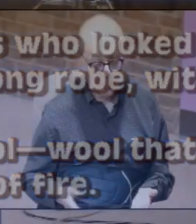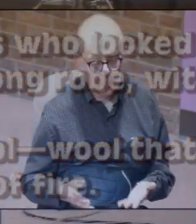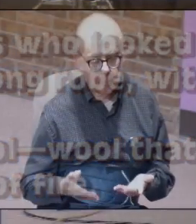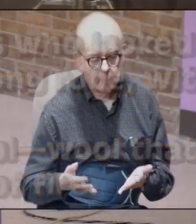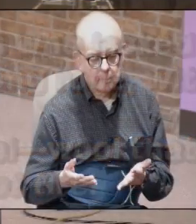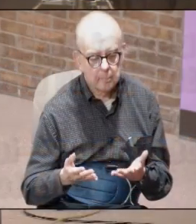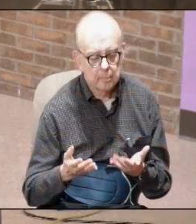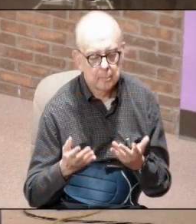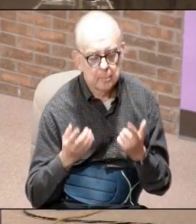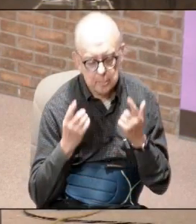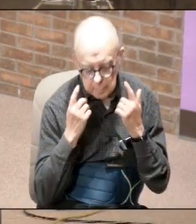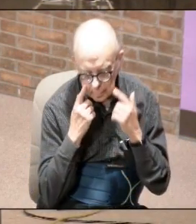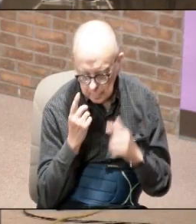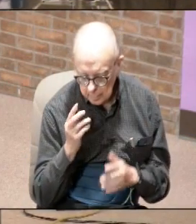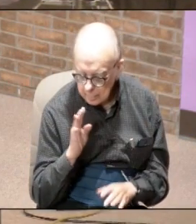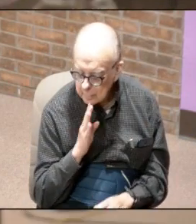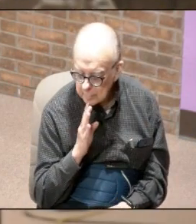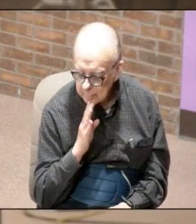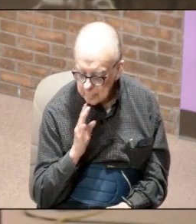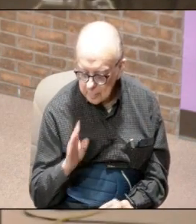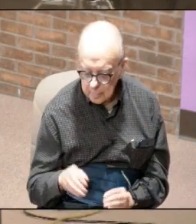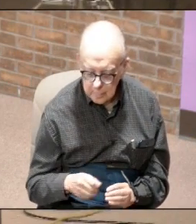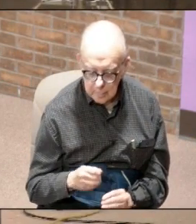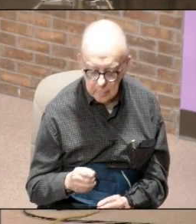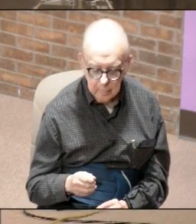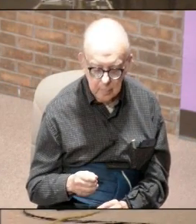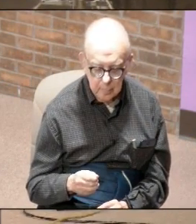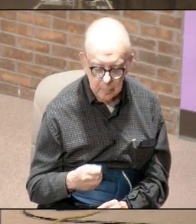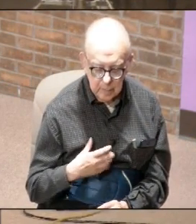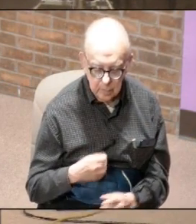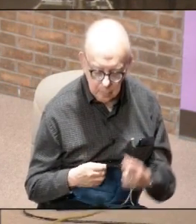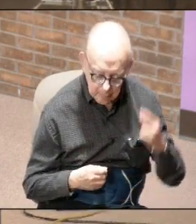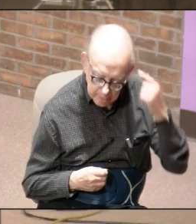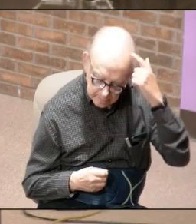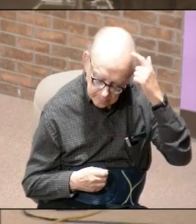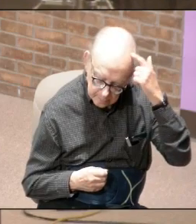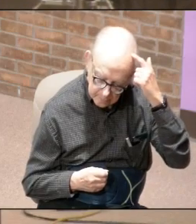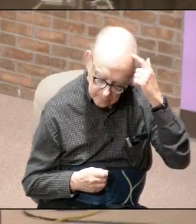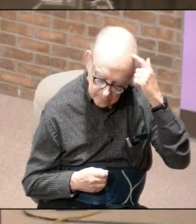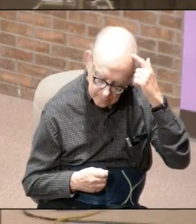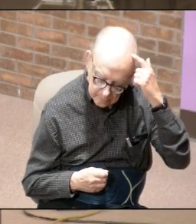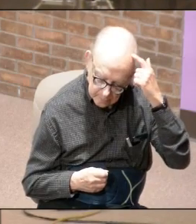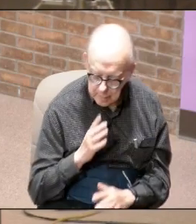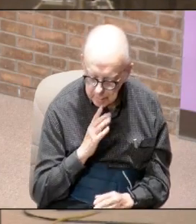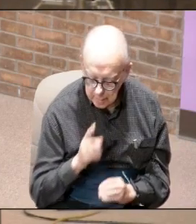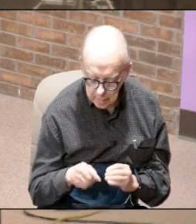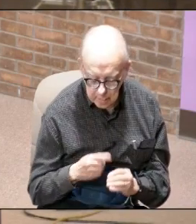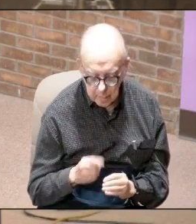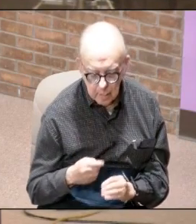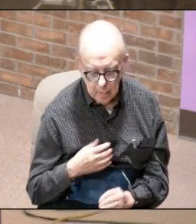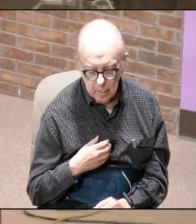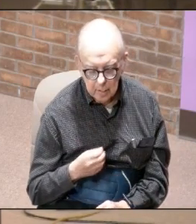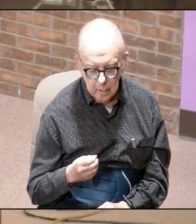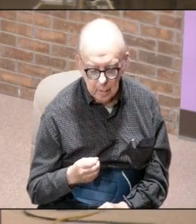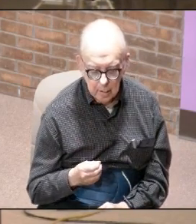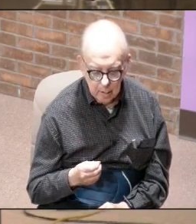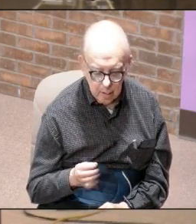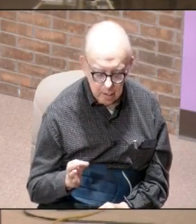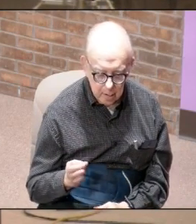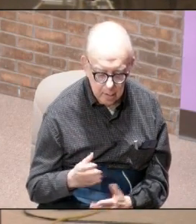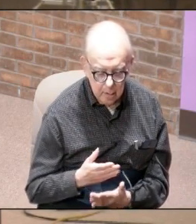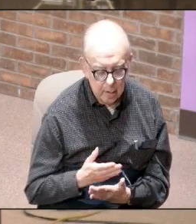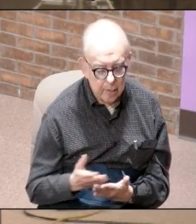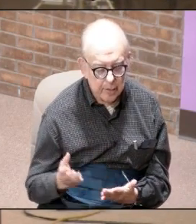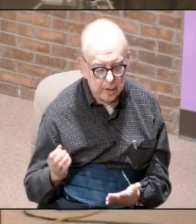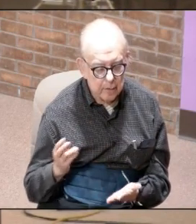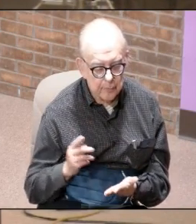so when he talks about his white hair he begins to start talking about white also being a thing